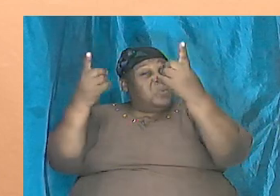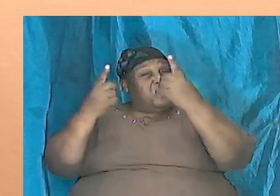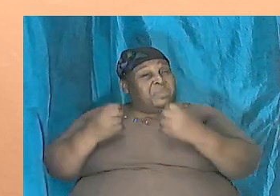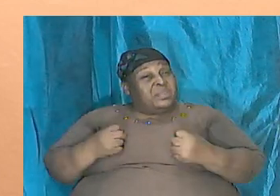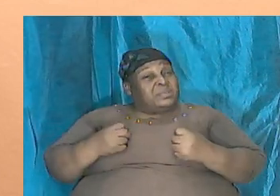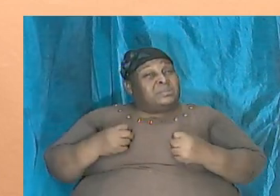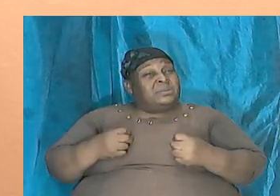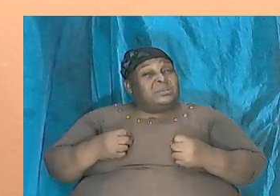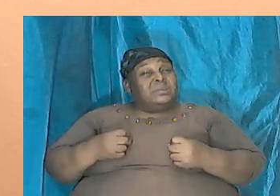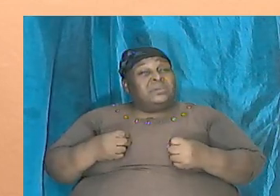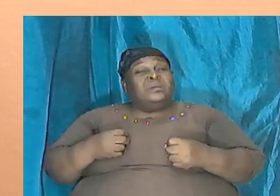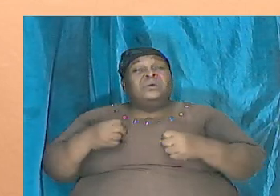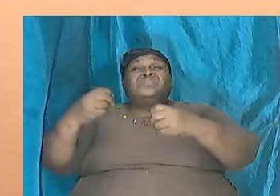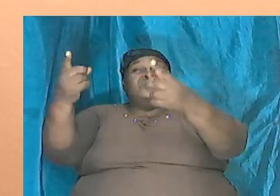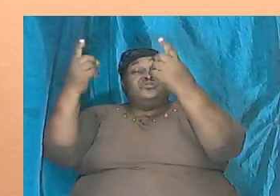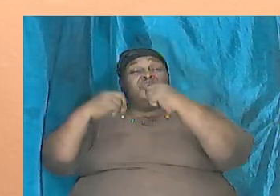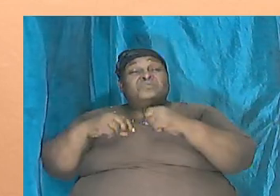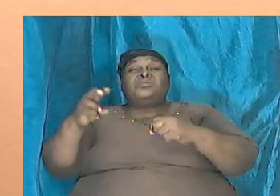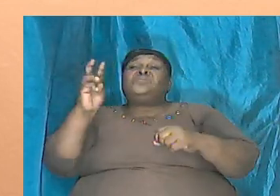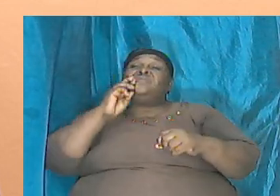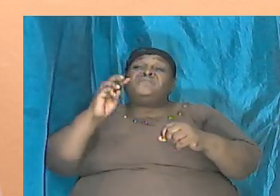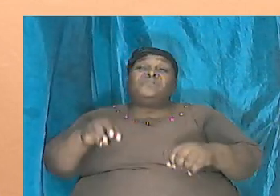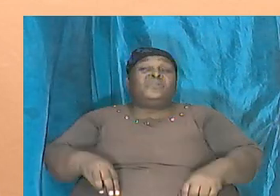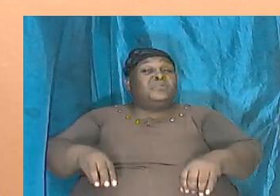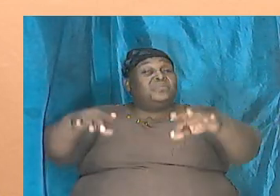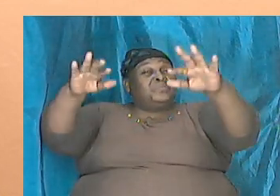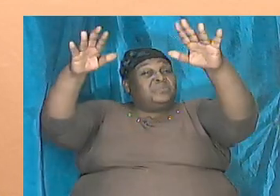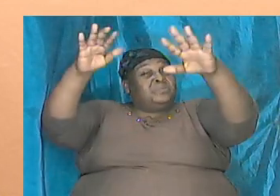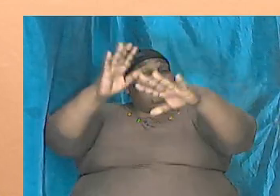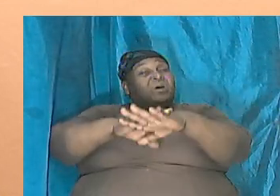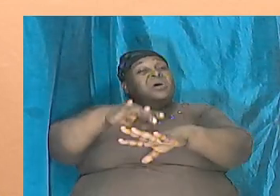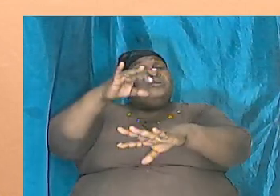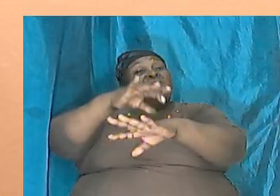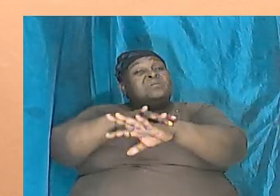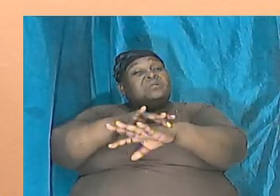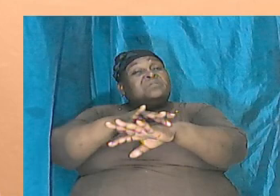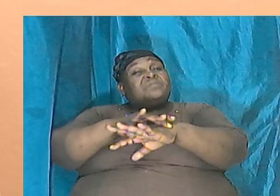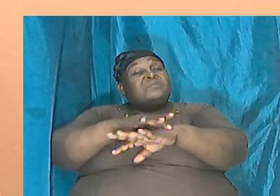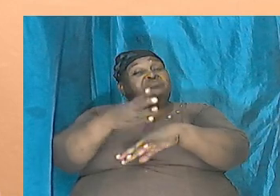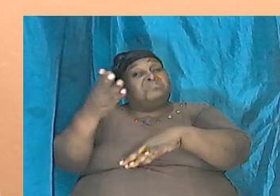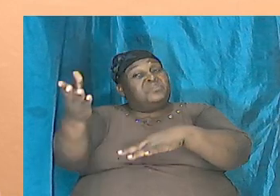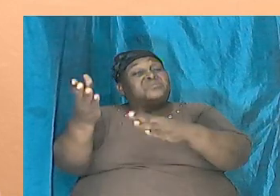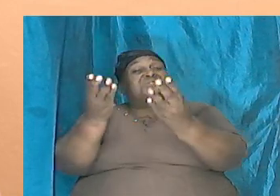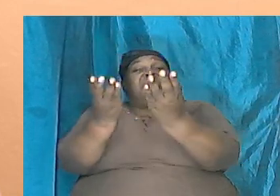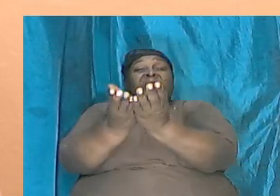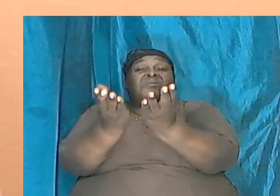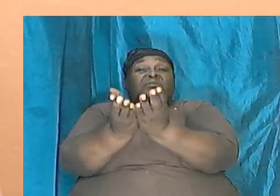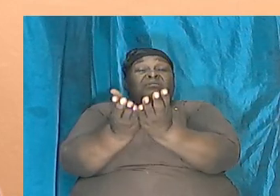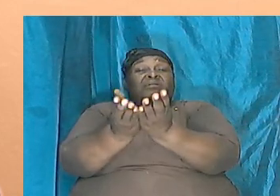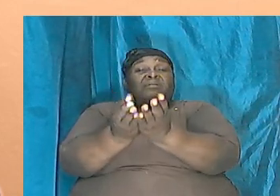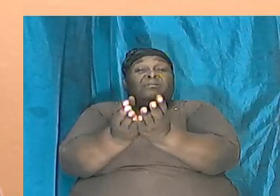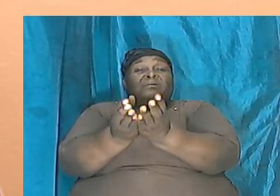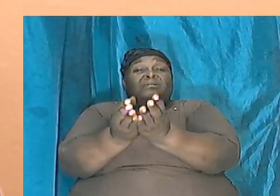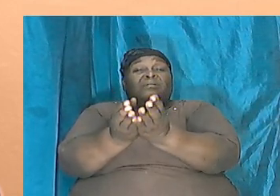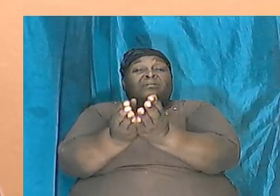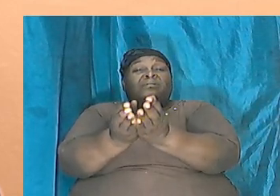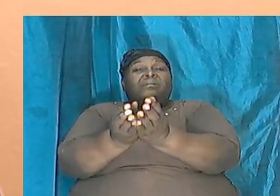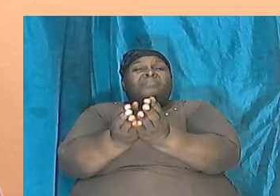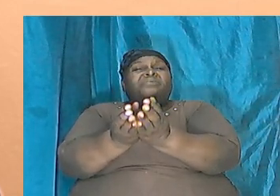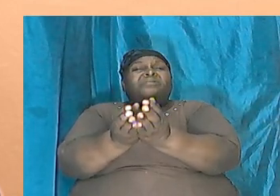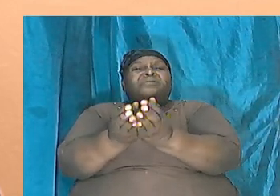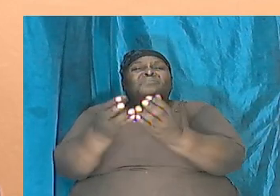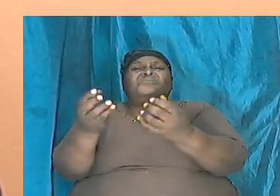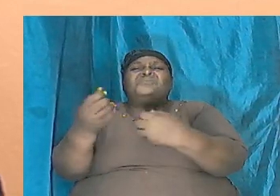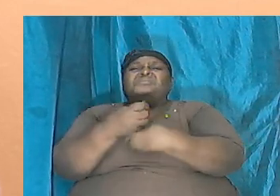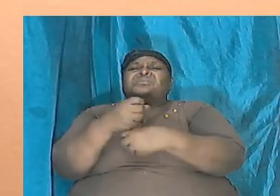because the judgment with the flood that came on the earth there was the ark and there was a remnant there was a set that was